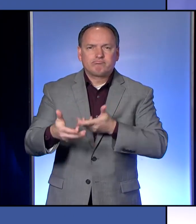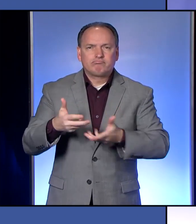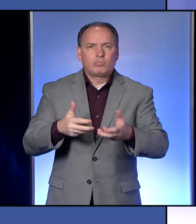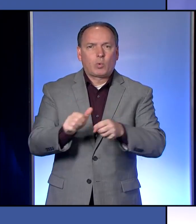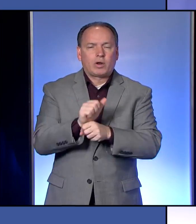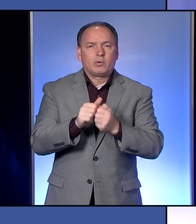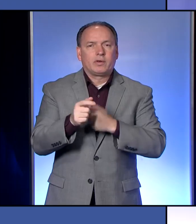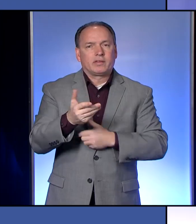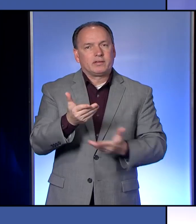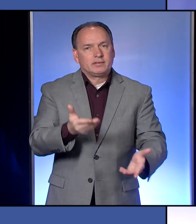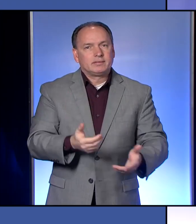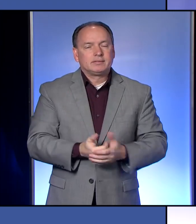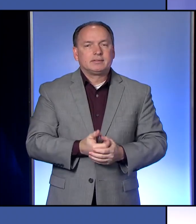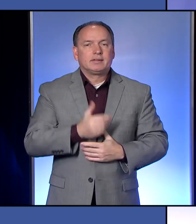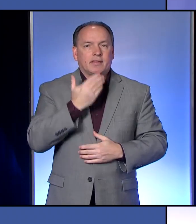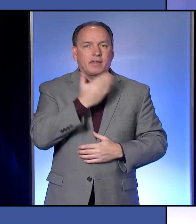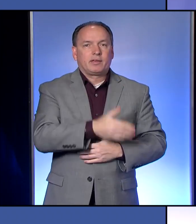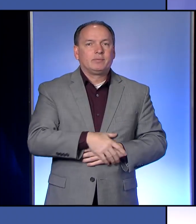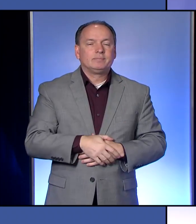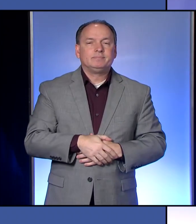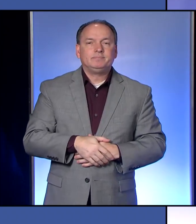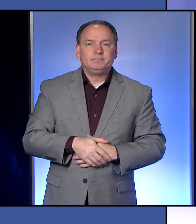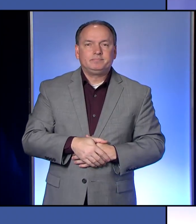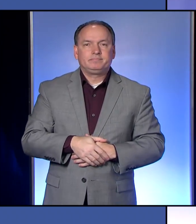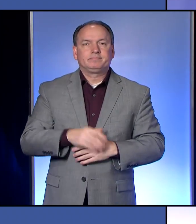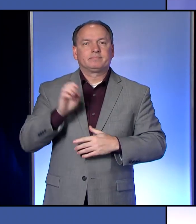Okay. Thank you. Sure. Erie news now.